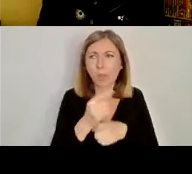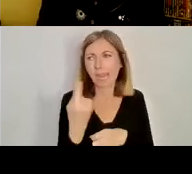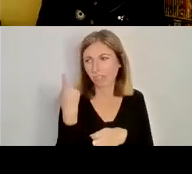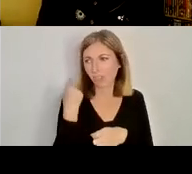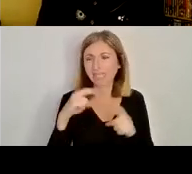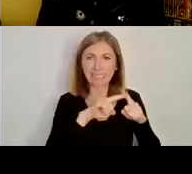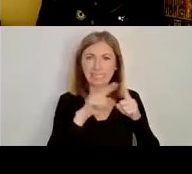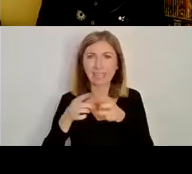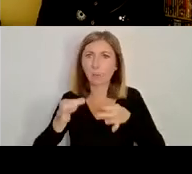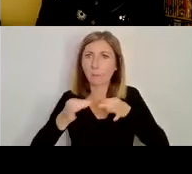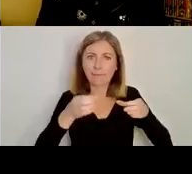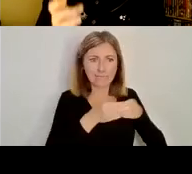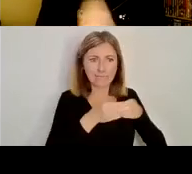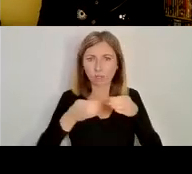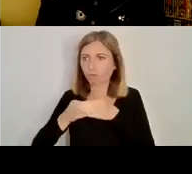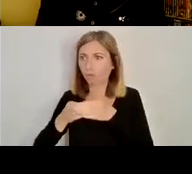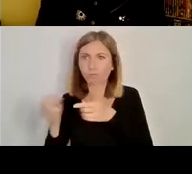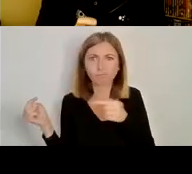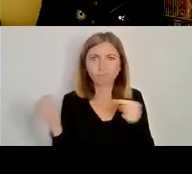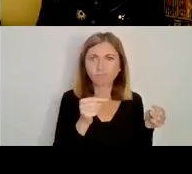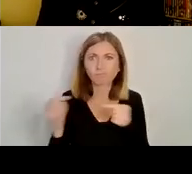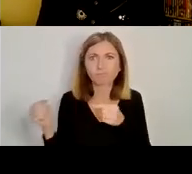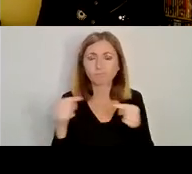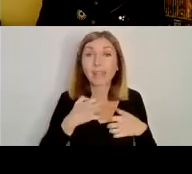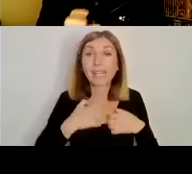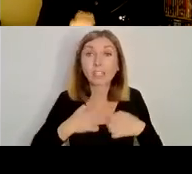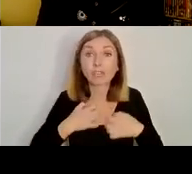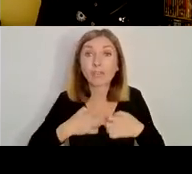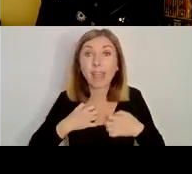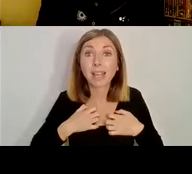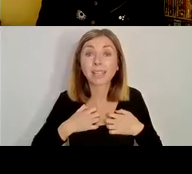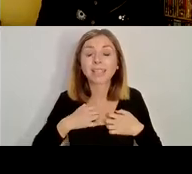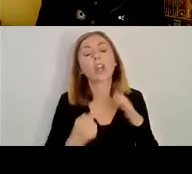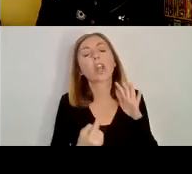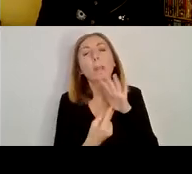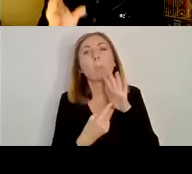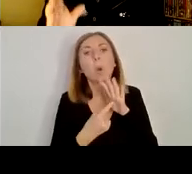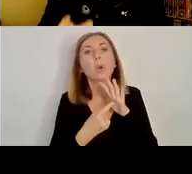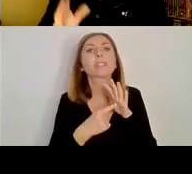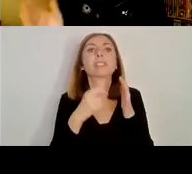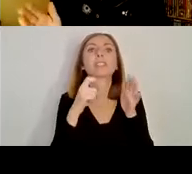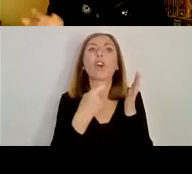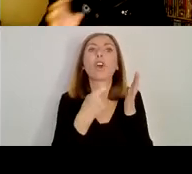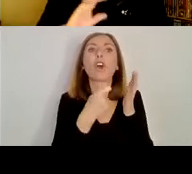groups with different interests. From our point of view, the most important are the Dáil Riadha and